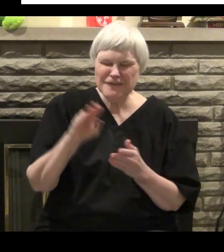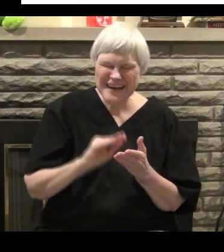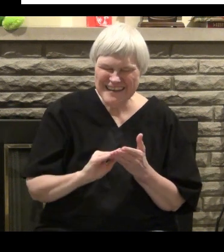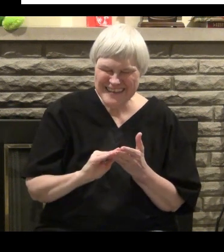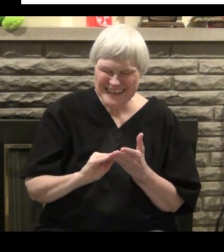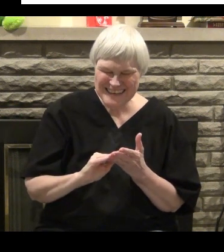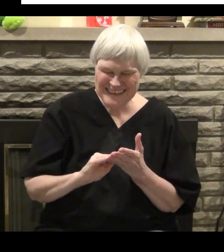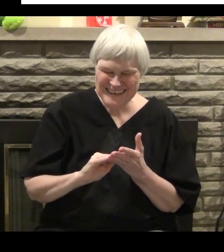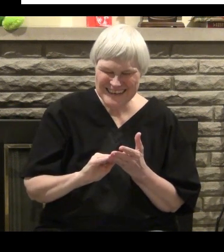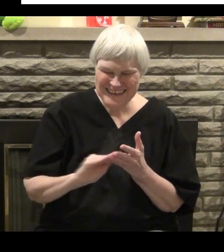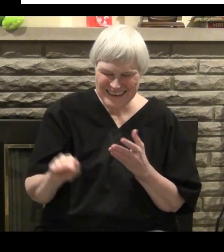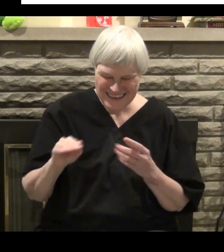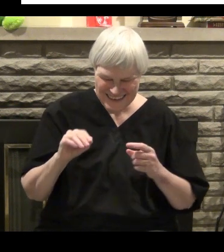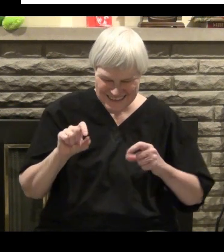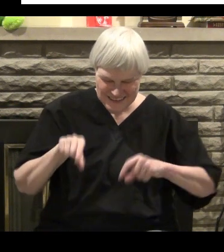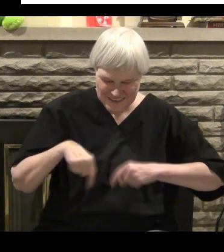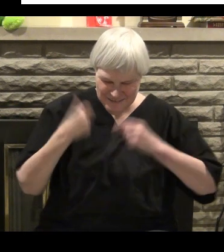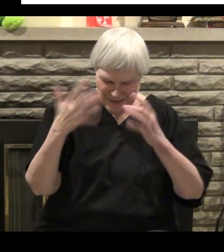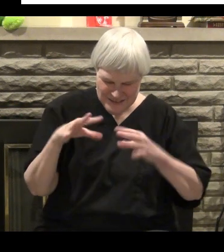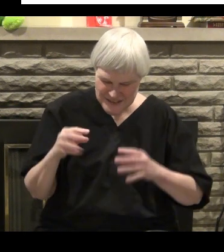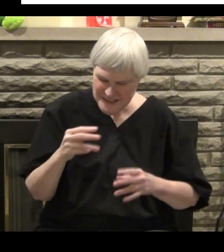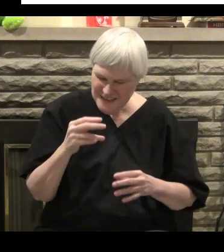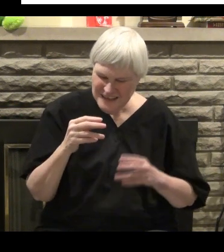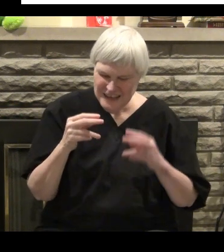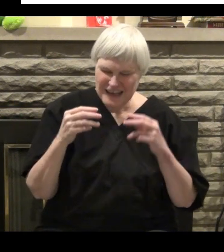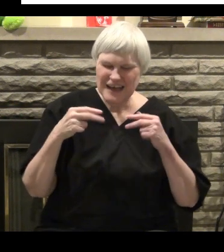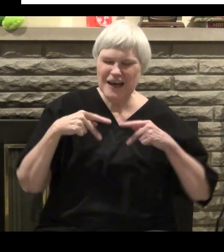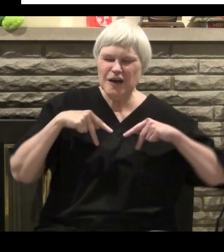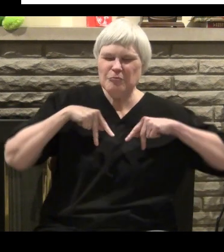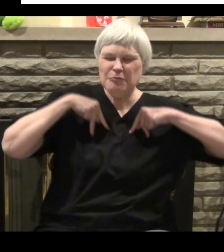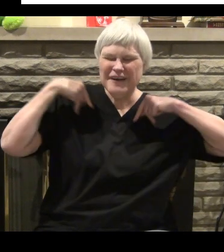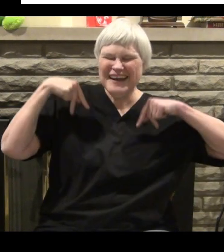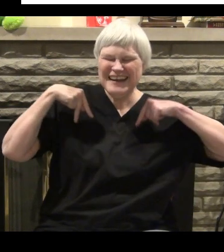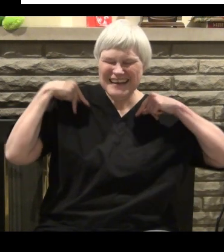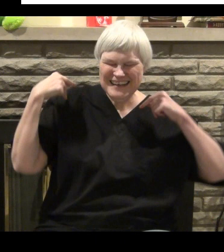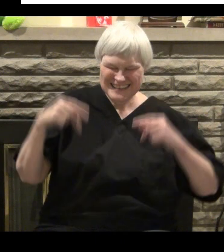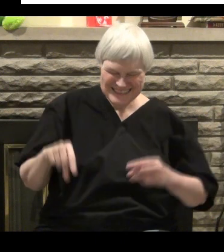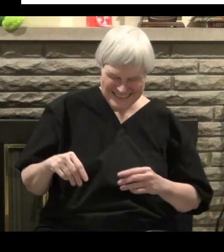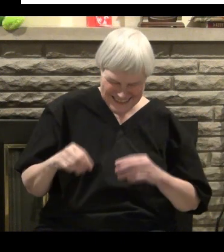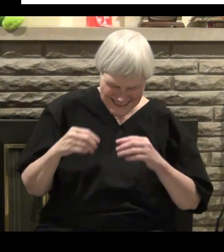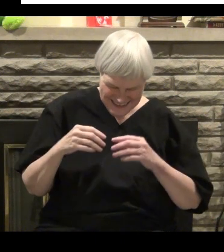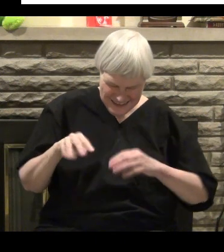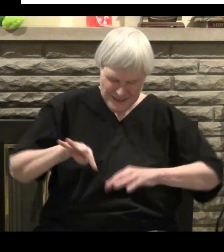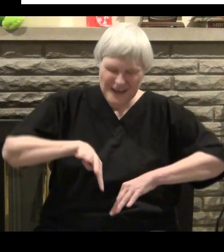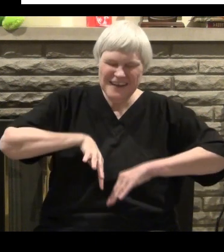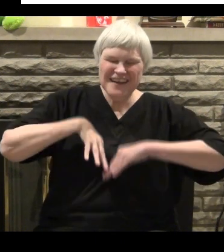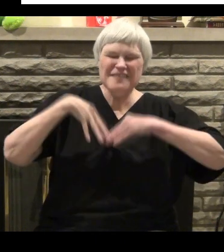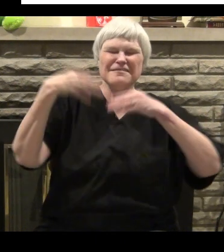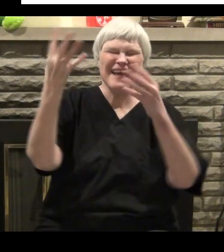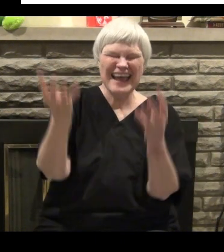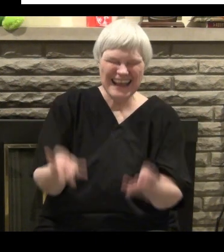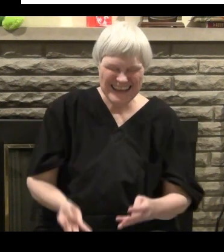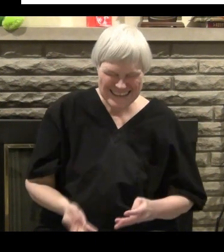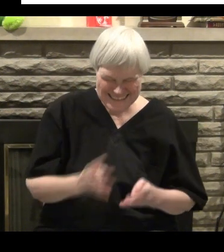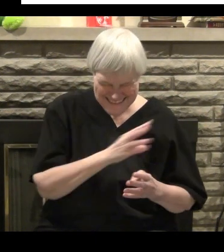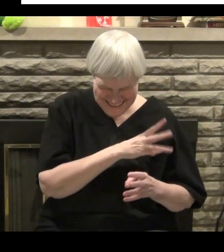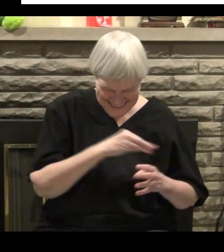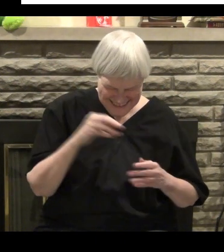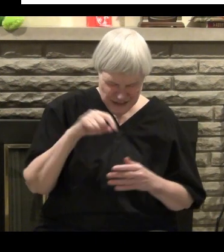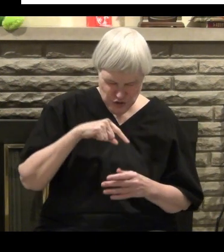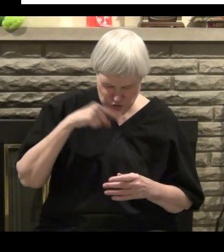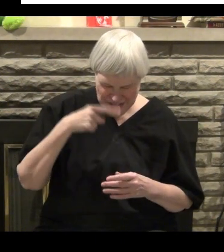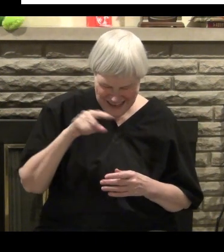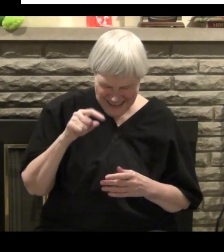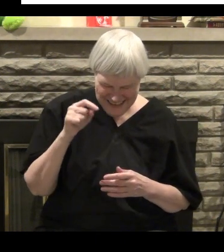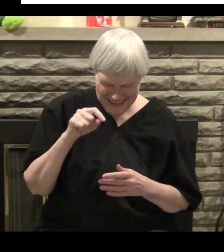actually forgiven. If you did, went to the priest and confessed your sins, and did your penance and stuff like that, you were